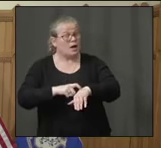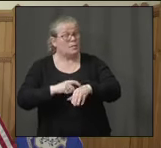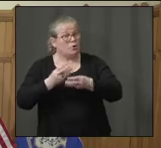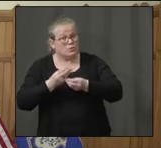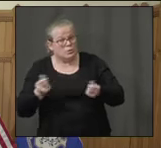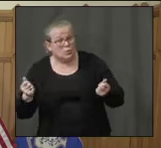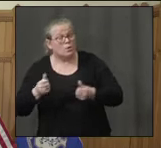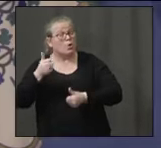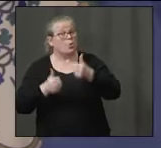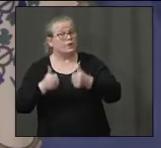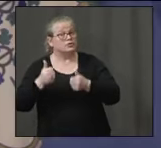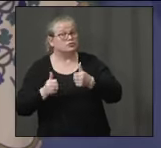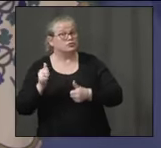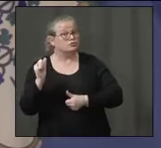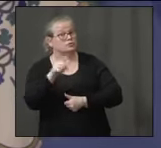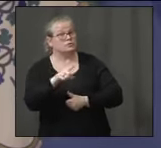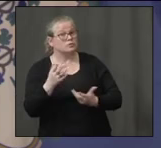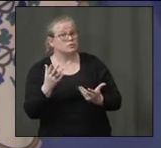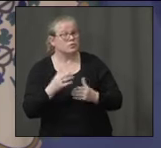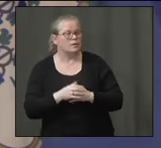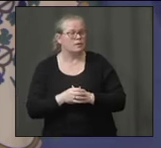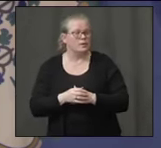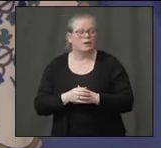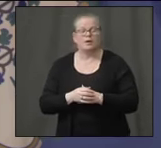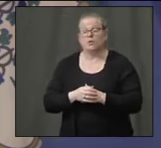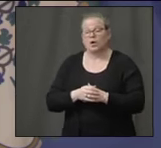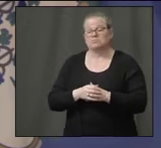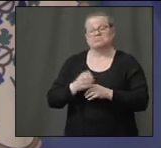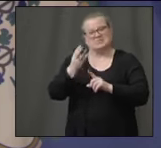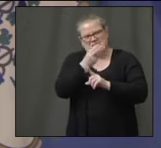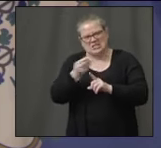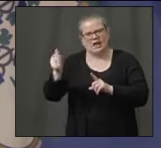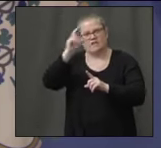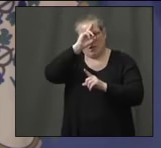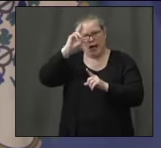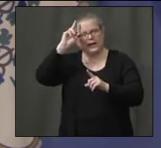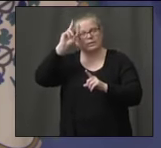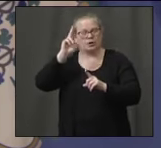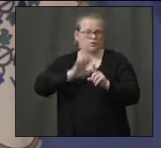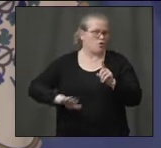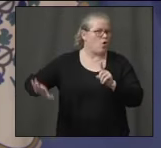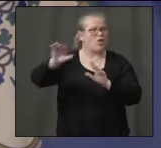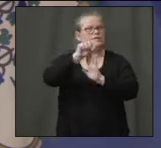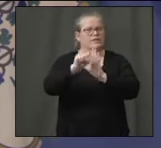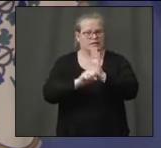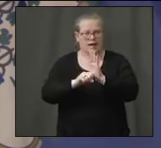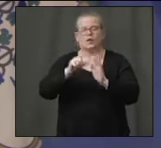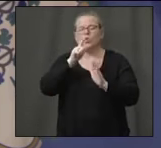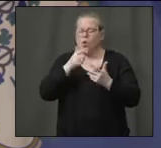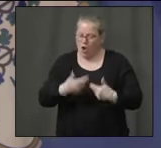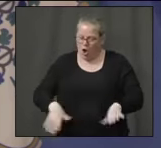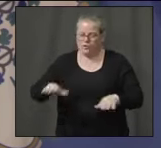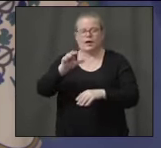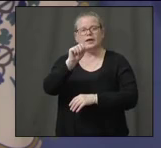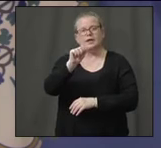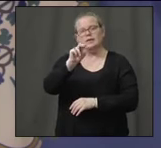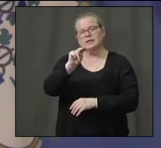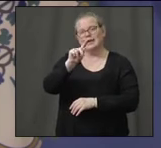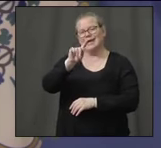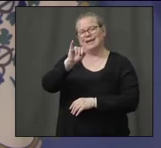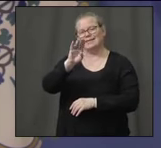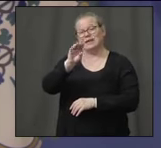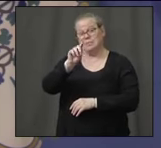can start and then maybe hand it over to Steve. I can tell you we have a number of our hospitals around the state that are doing the antibody testing right now,